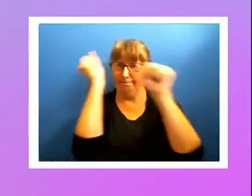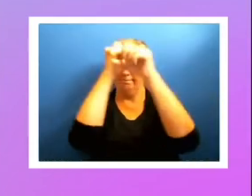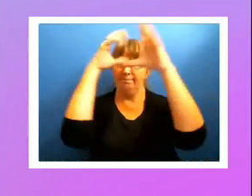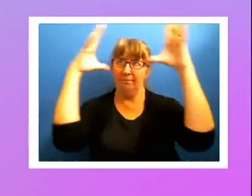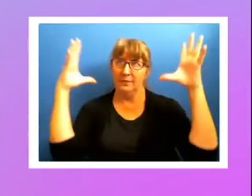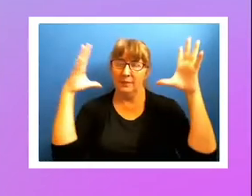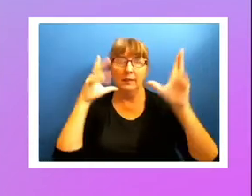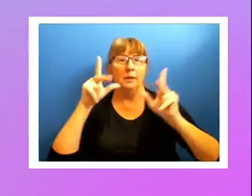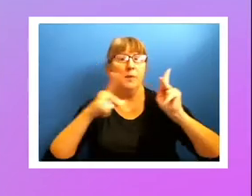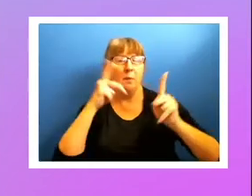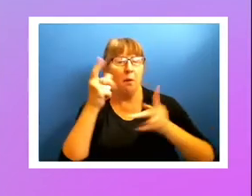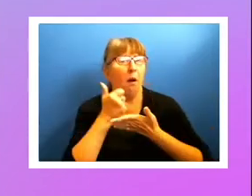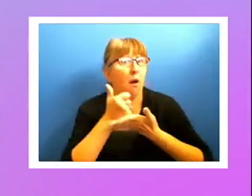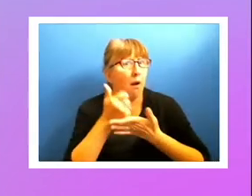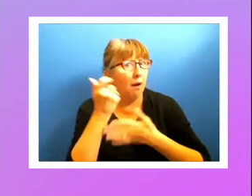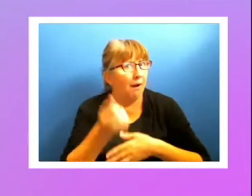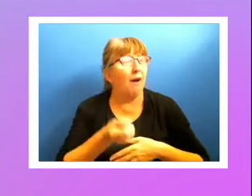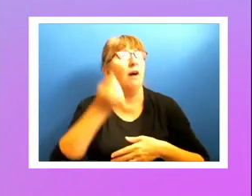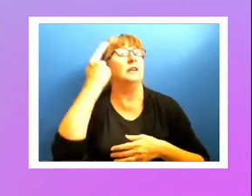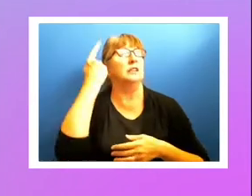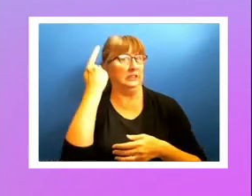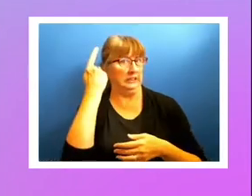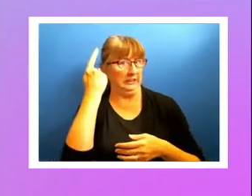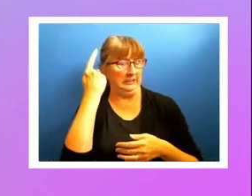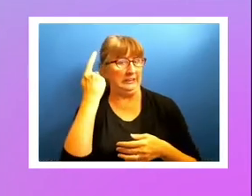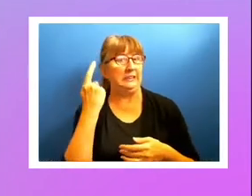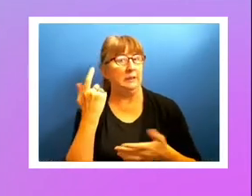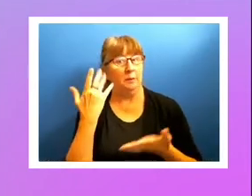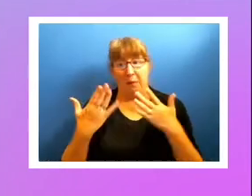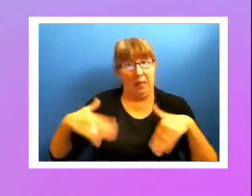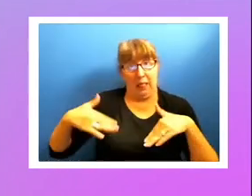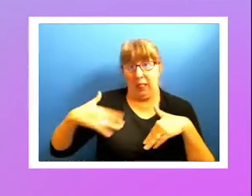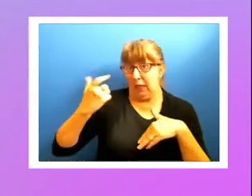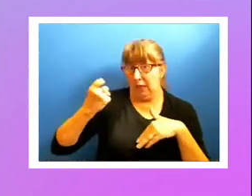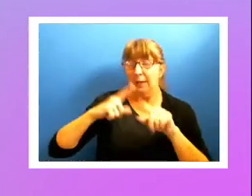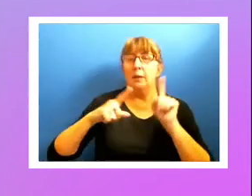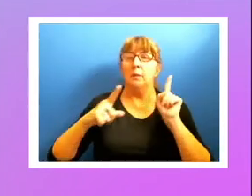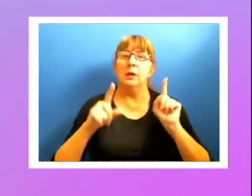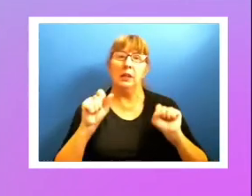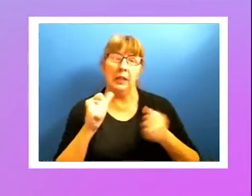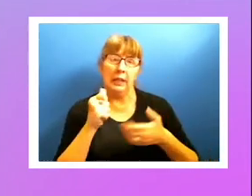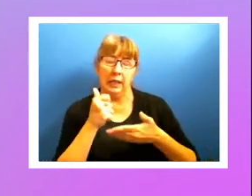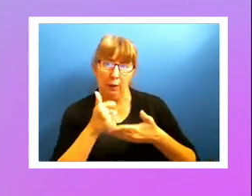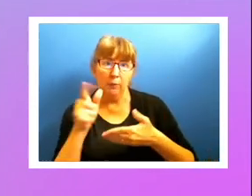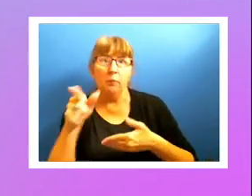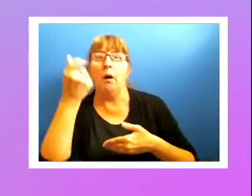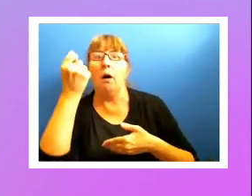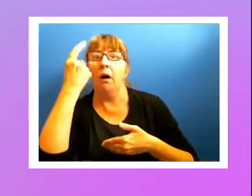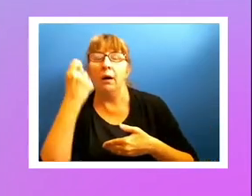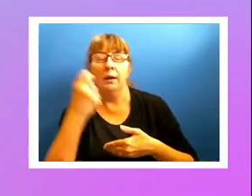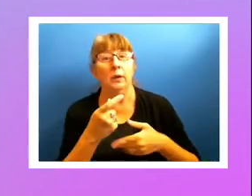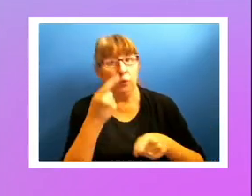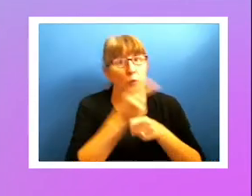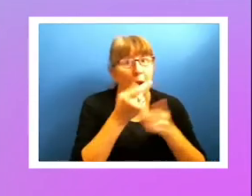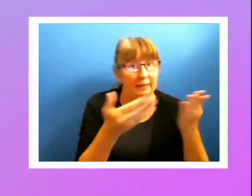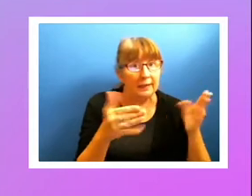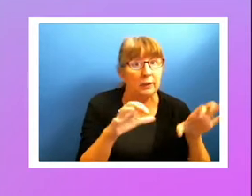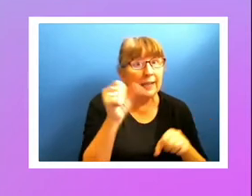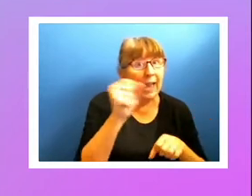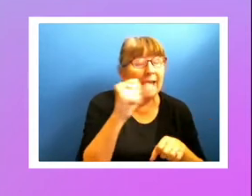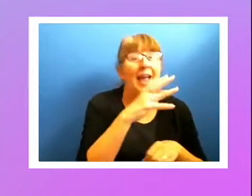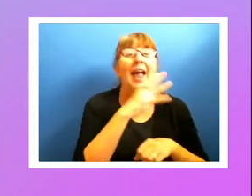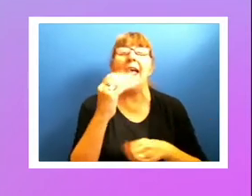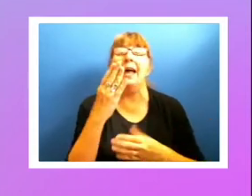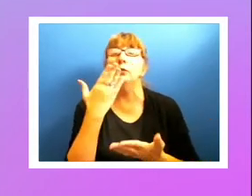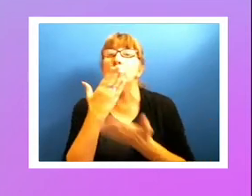for people who don't quite get it yet, that not only is it the right thing to do, it's also just good business as well and good